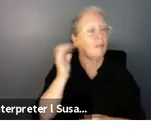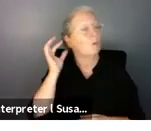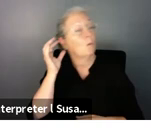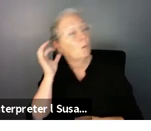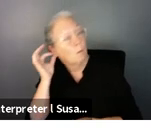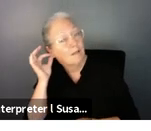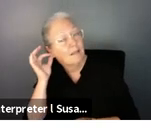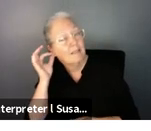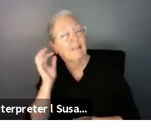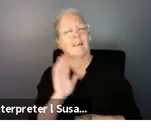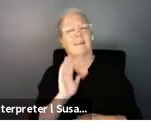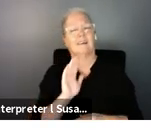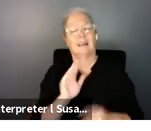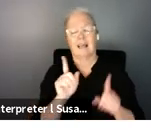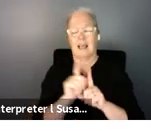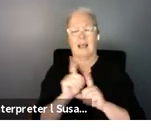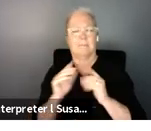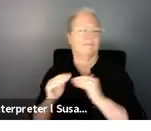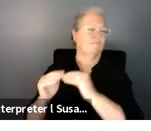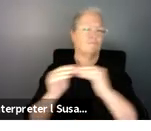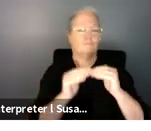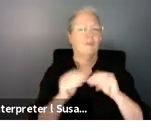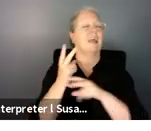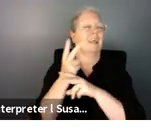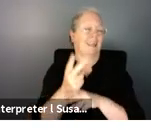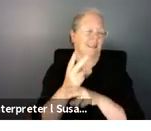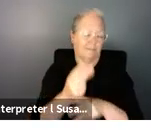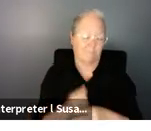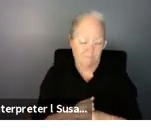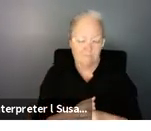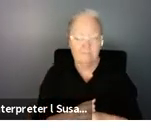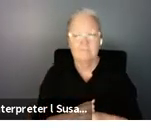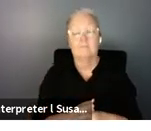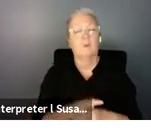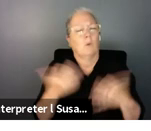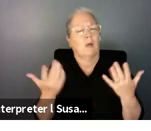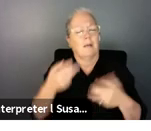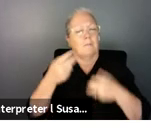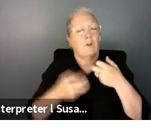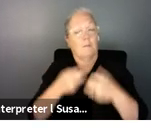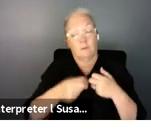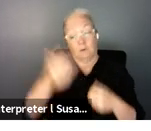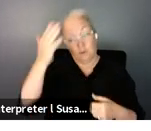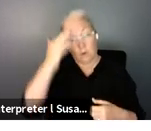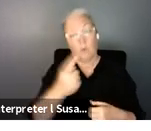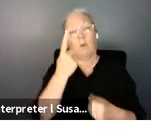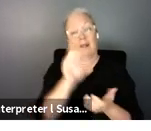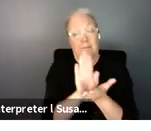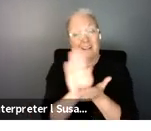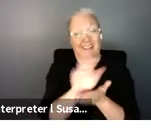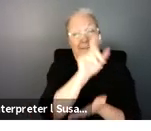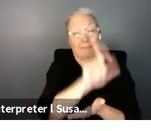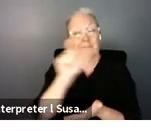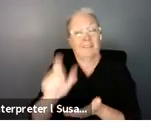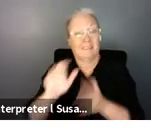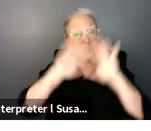absolutely central um so first of all what is the issue we know there are a billion disabled people in the world um as we've